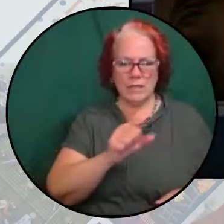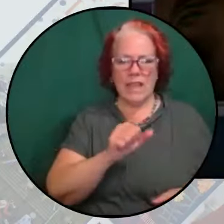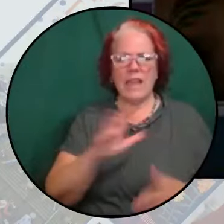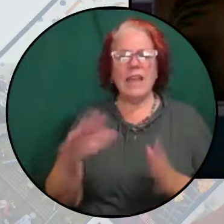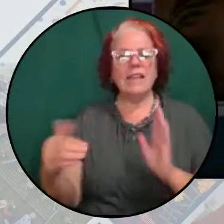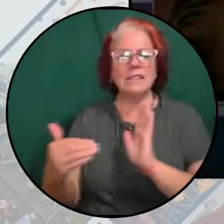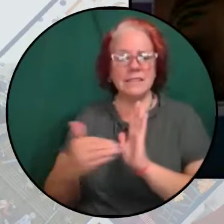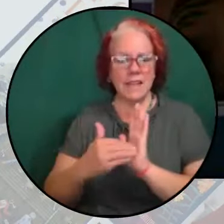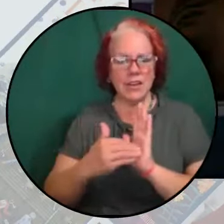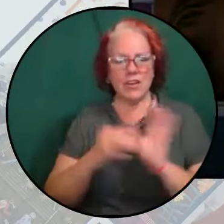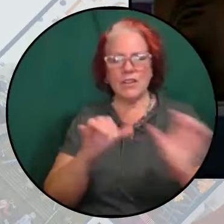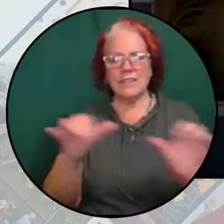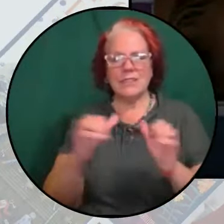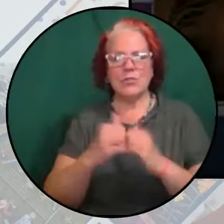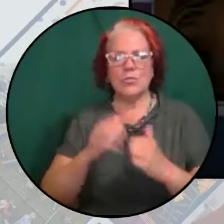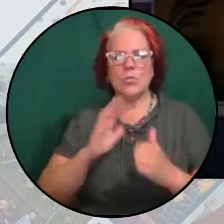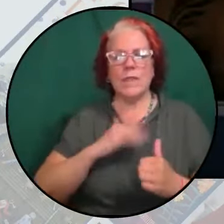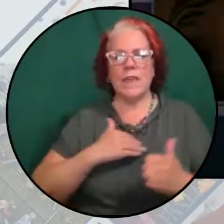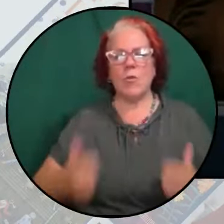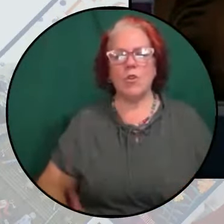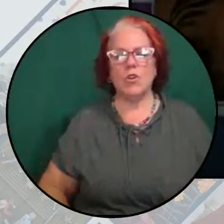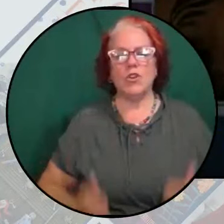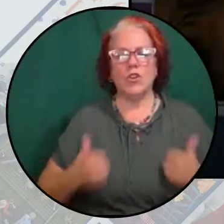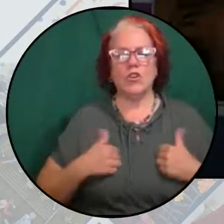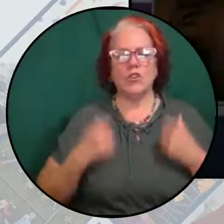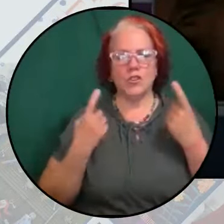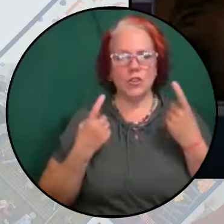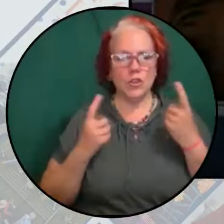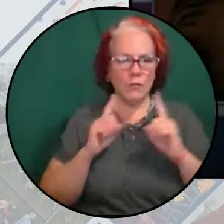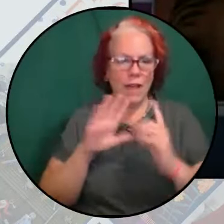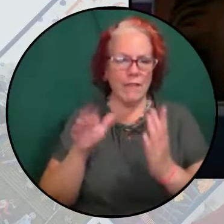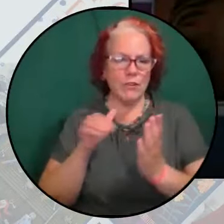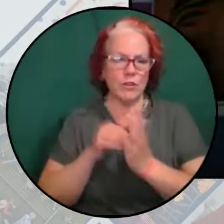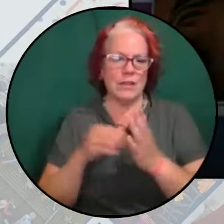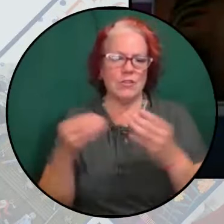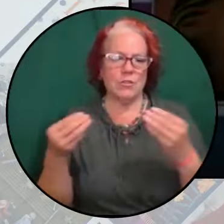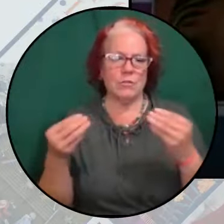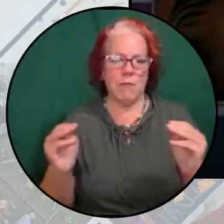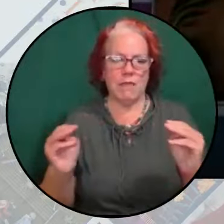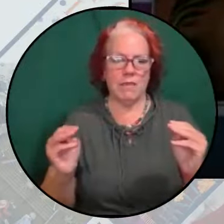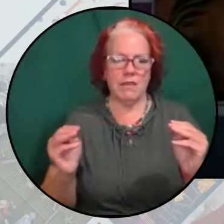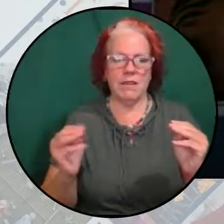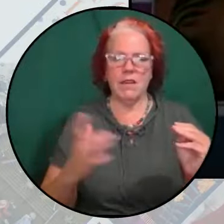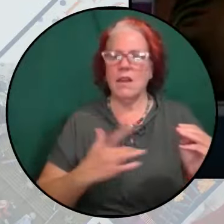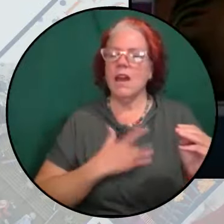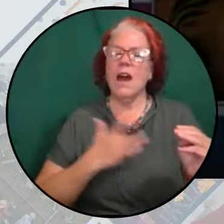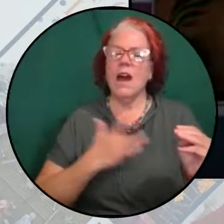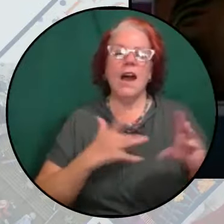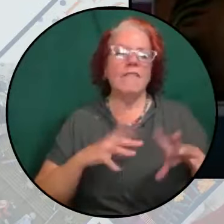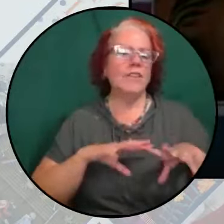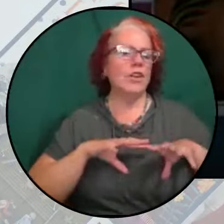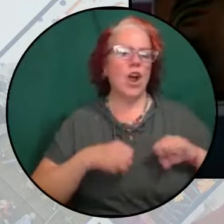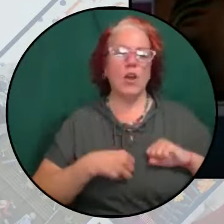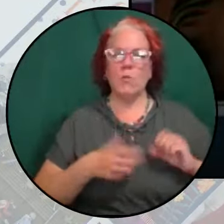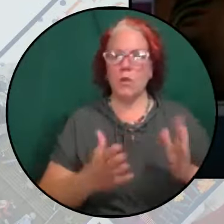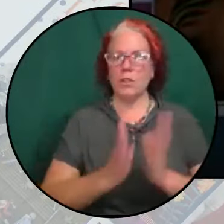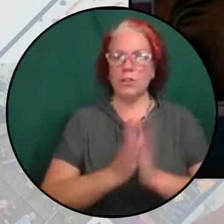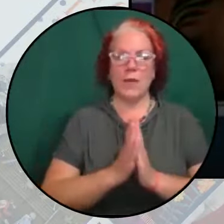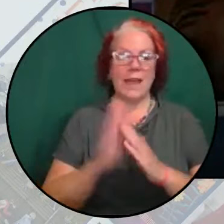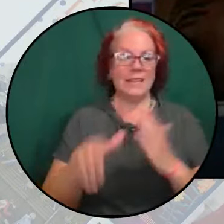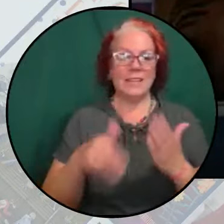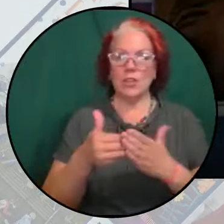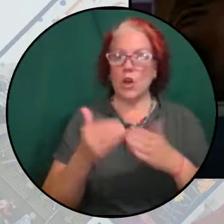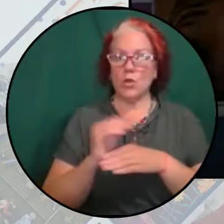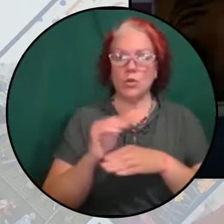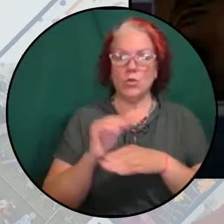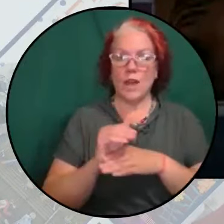consistent with our survivor-centered methodology. And I feel heartbroken to ask us all tonight,